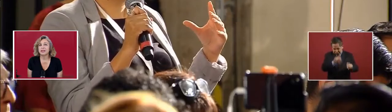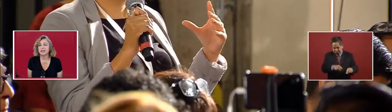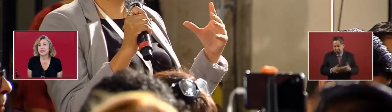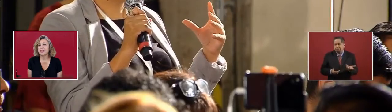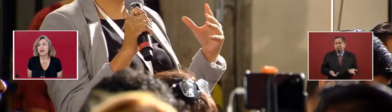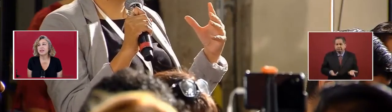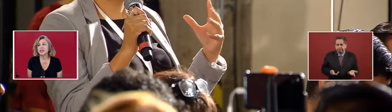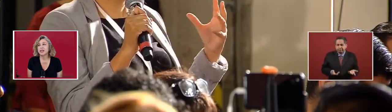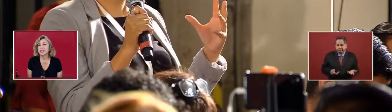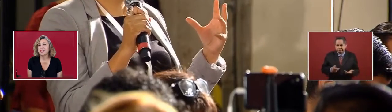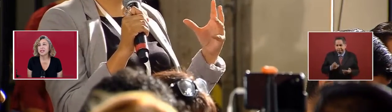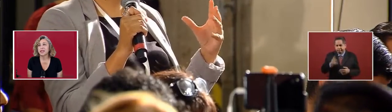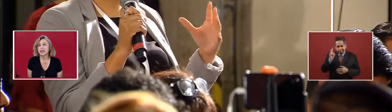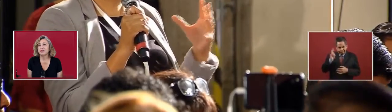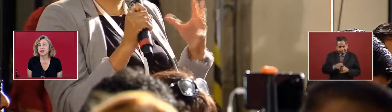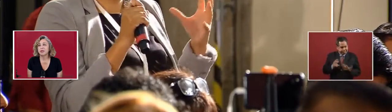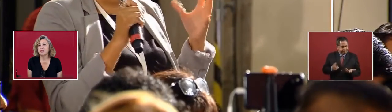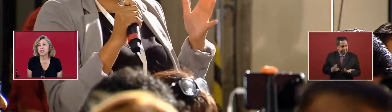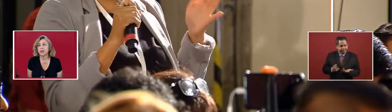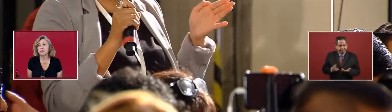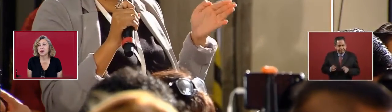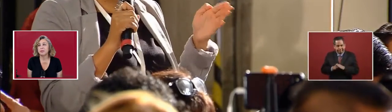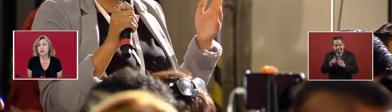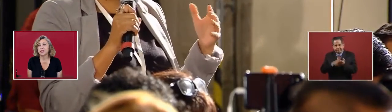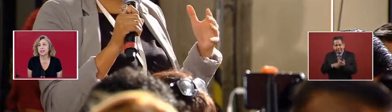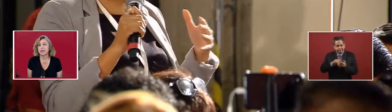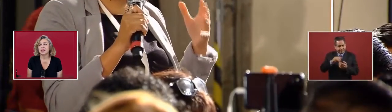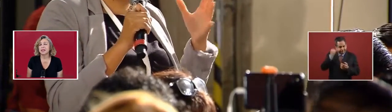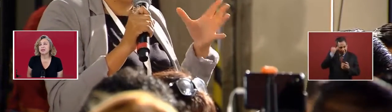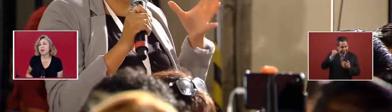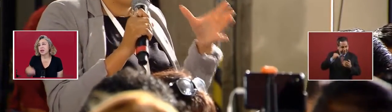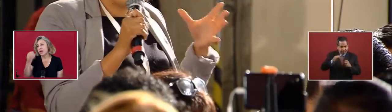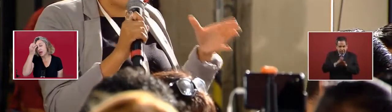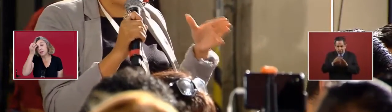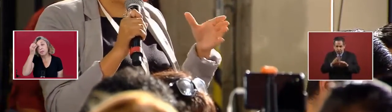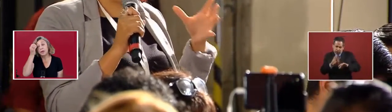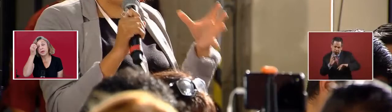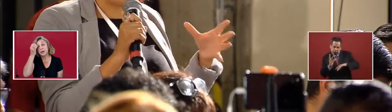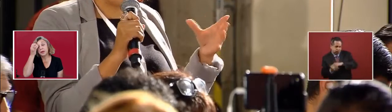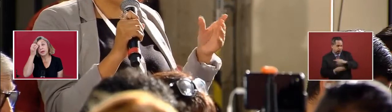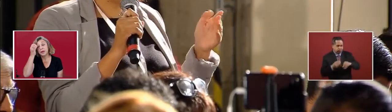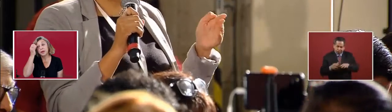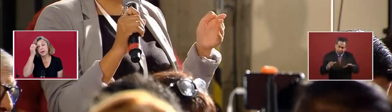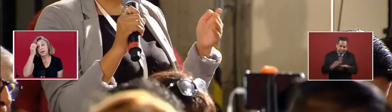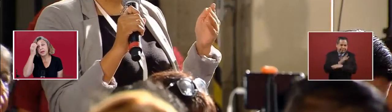So they're saying they haven't done a cleansing of the corruption in PEMEX. They're trying to help.